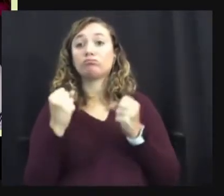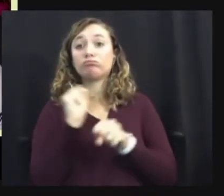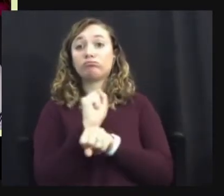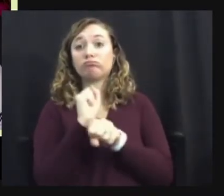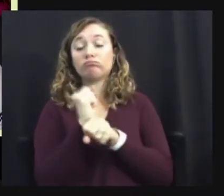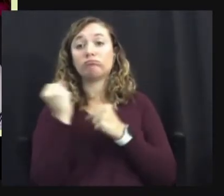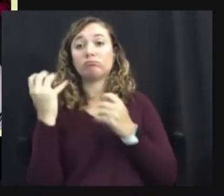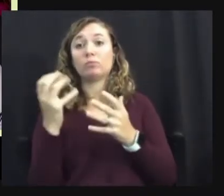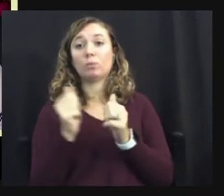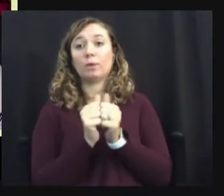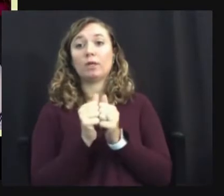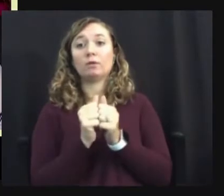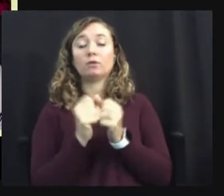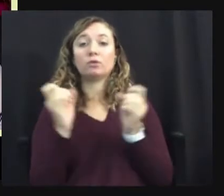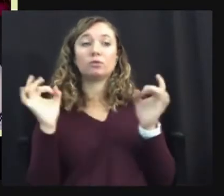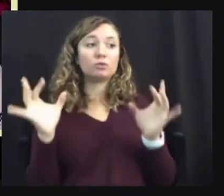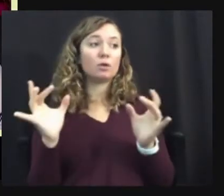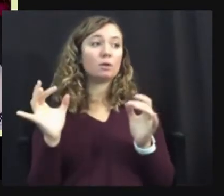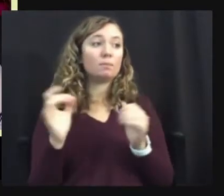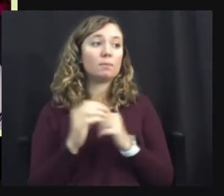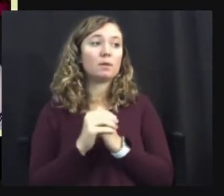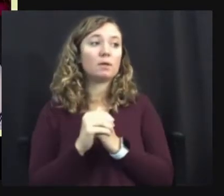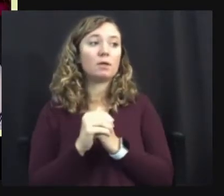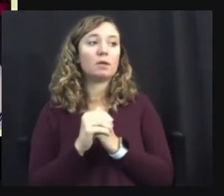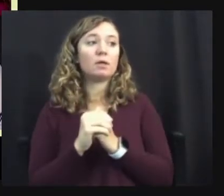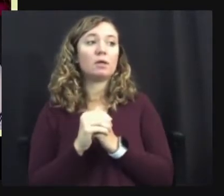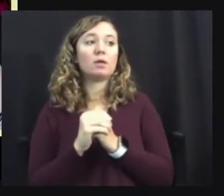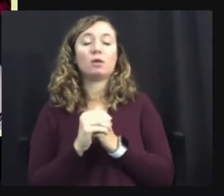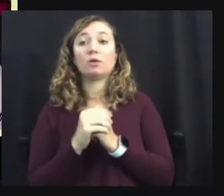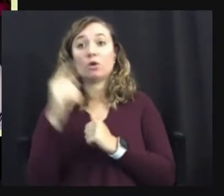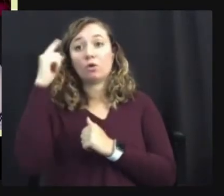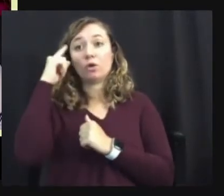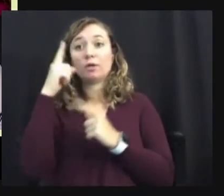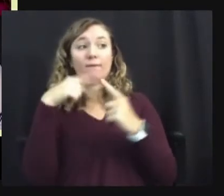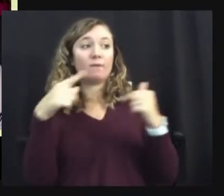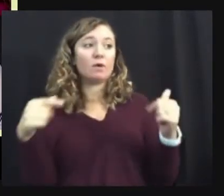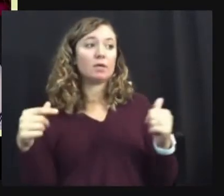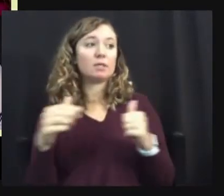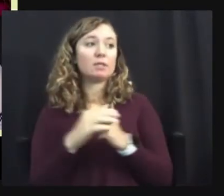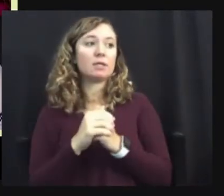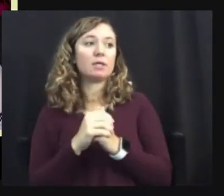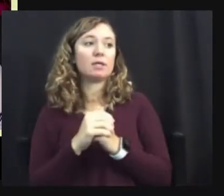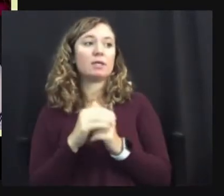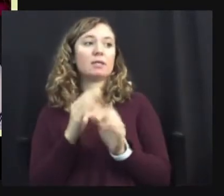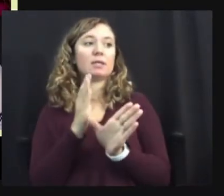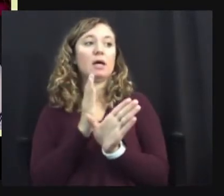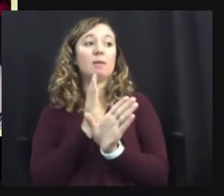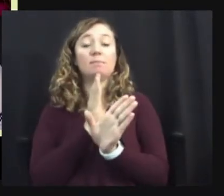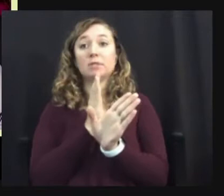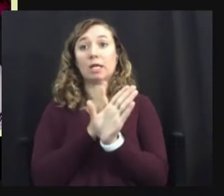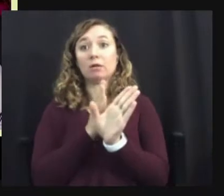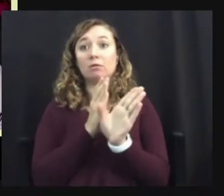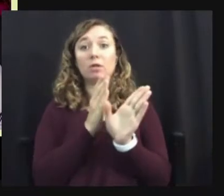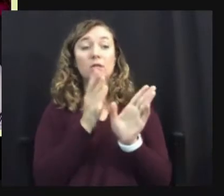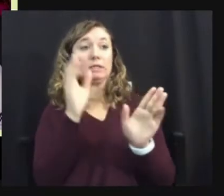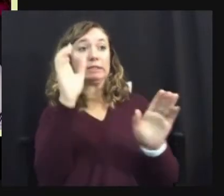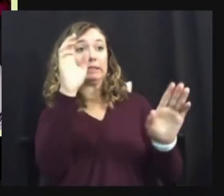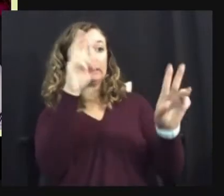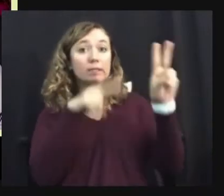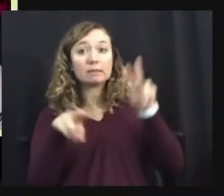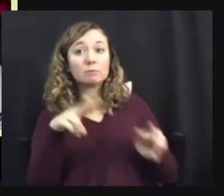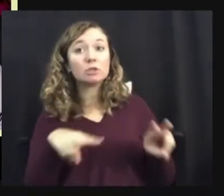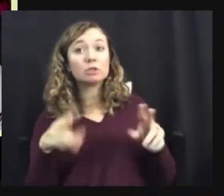um, psychological assessment, and I also do performance psychology.